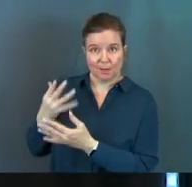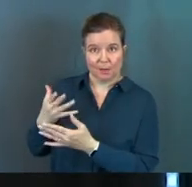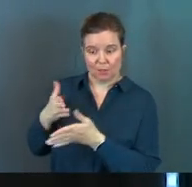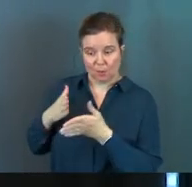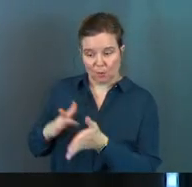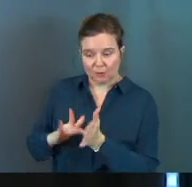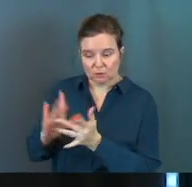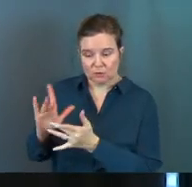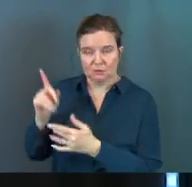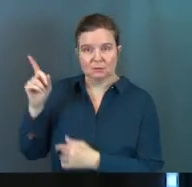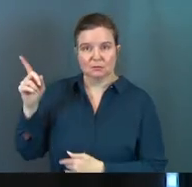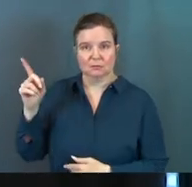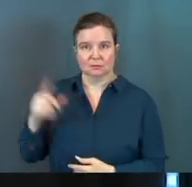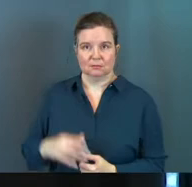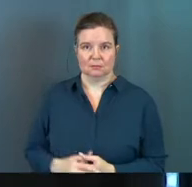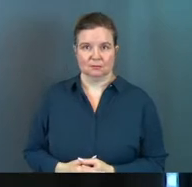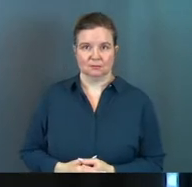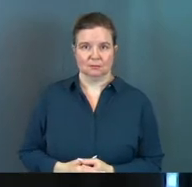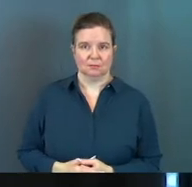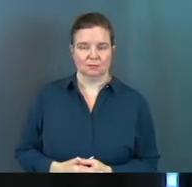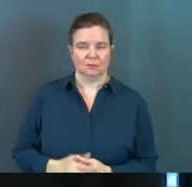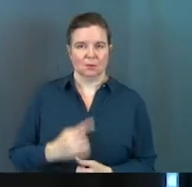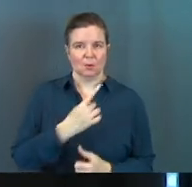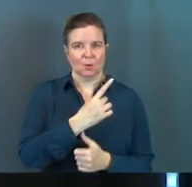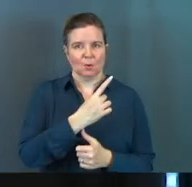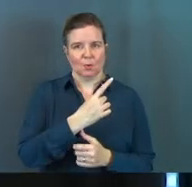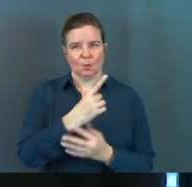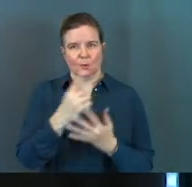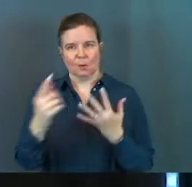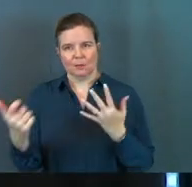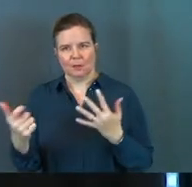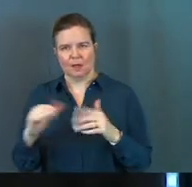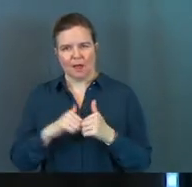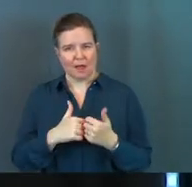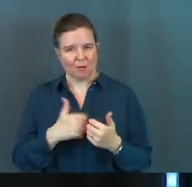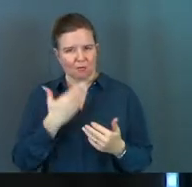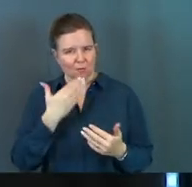way of Jesus, scale of 1 to 10, how you doing?